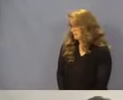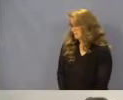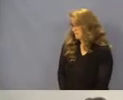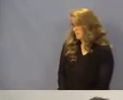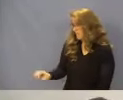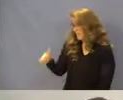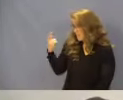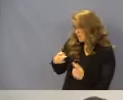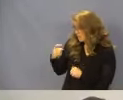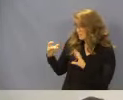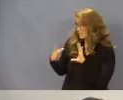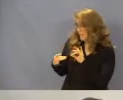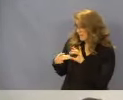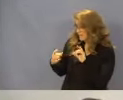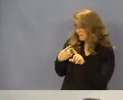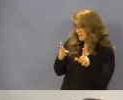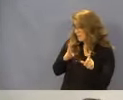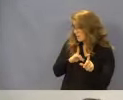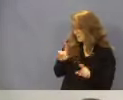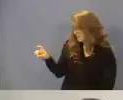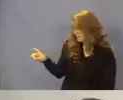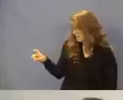Any questions, comments from the board, please?